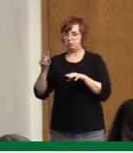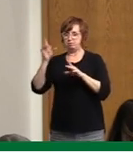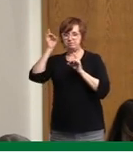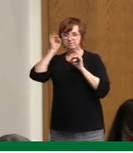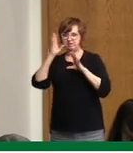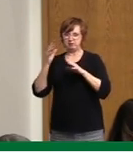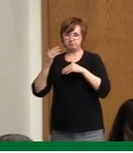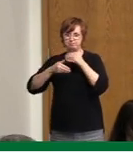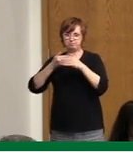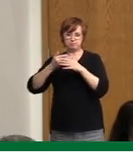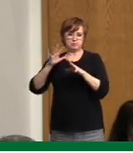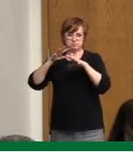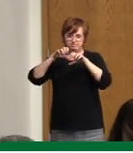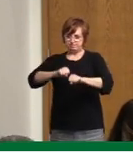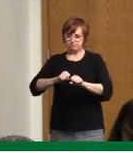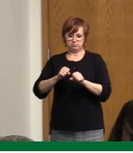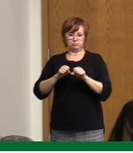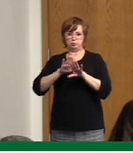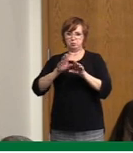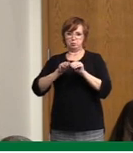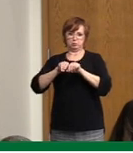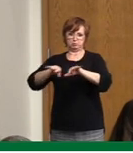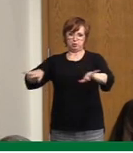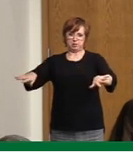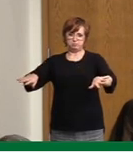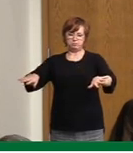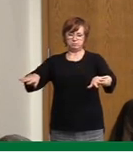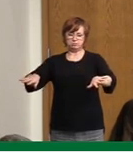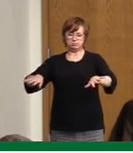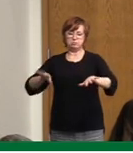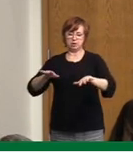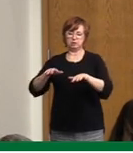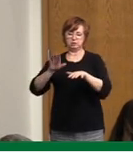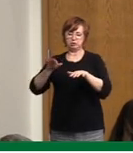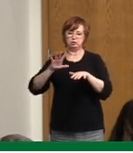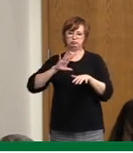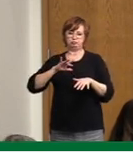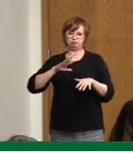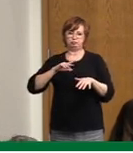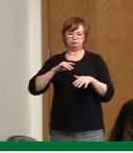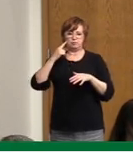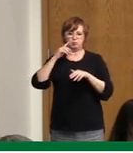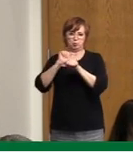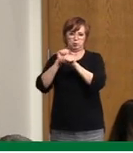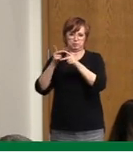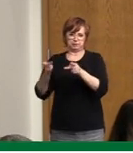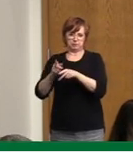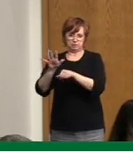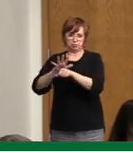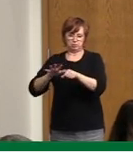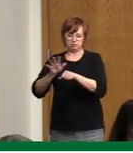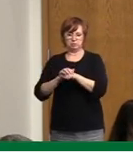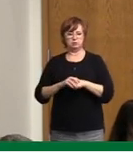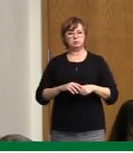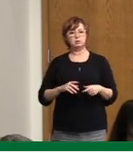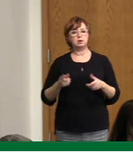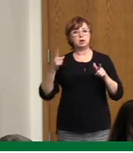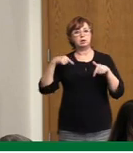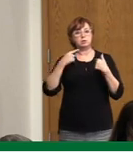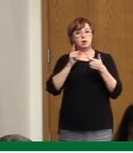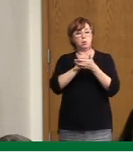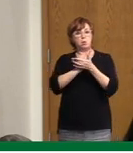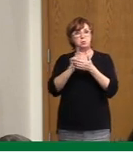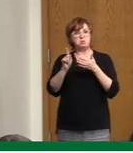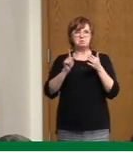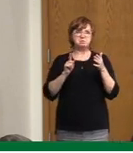happening, and there is some sense that over the last week we have seen less outbreaks in, obviously, the sectors that are no longer allowed.